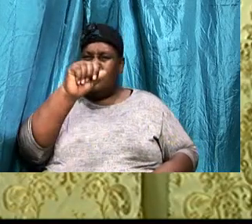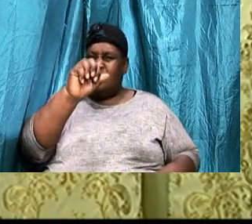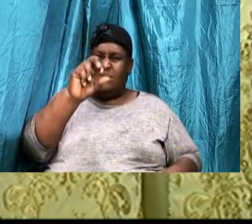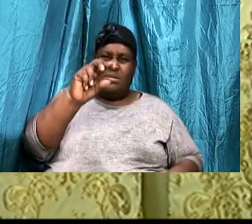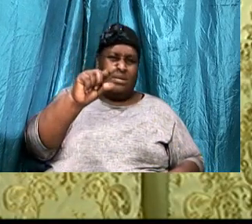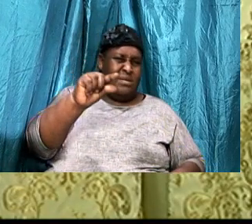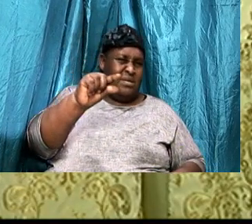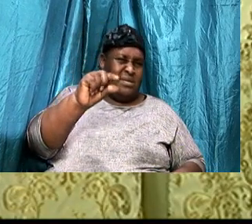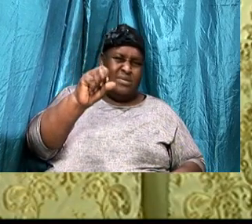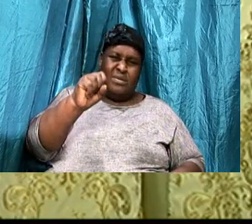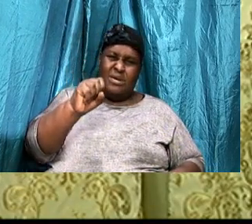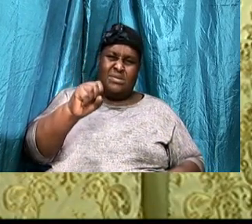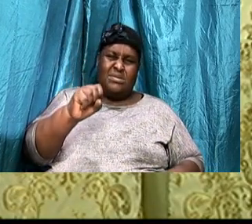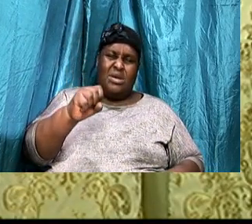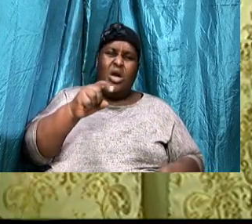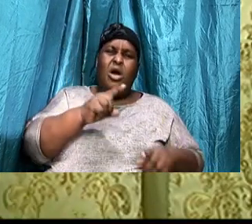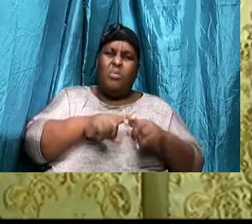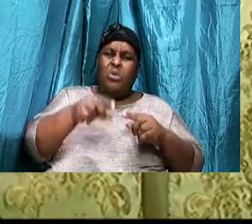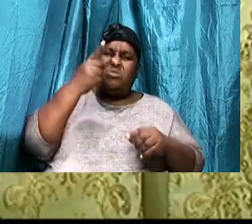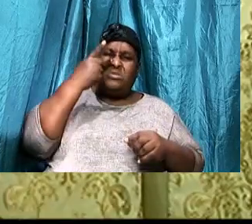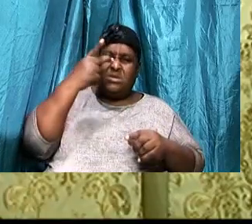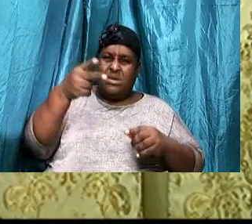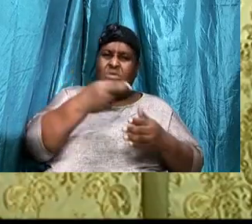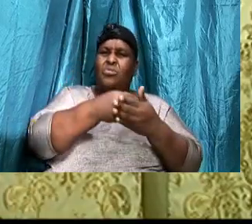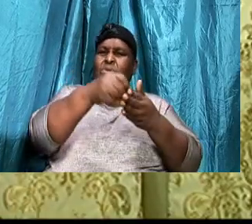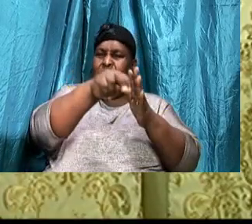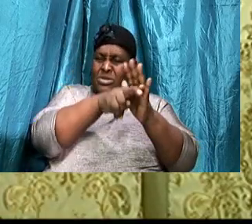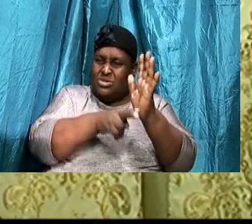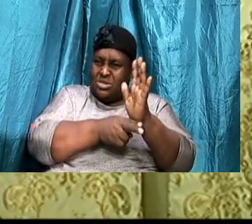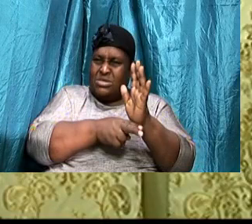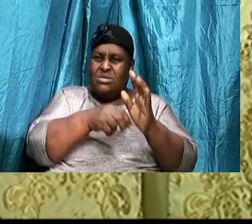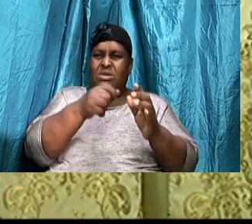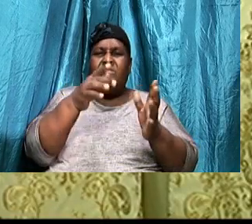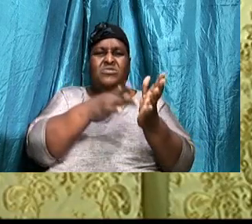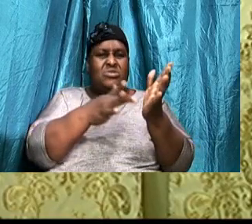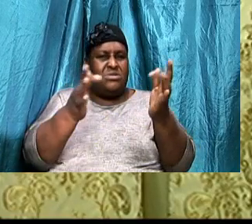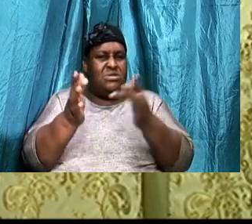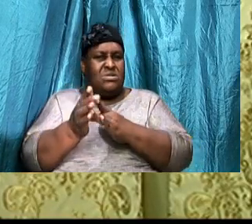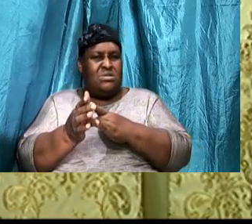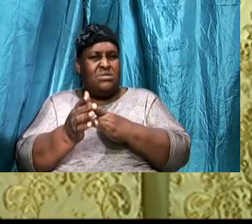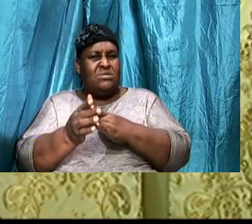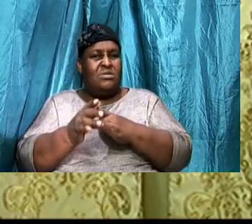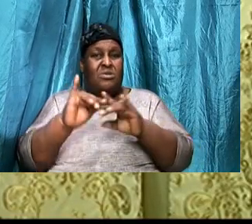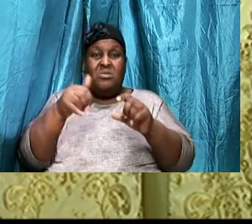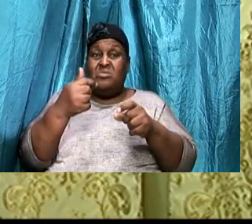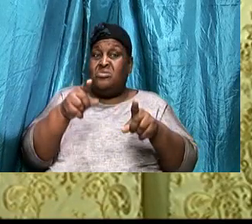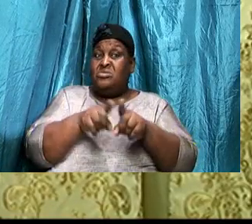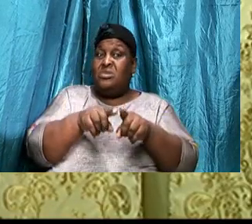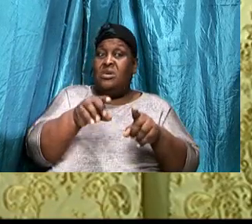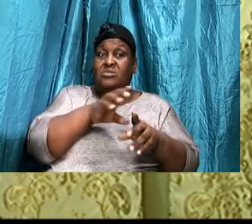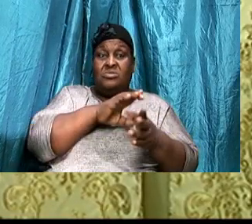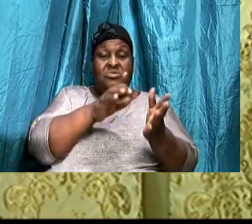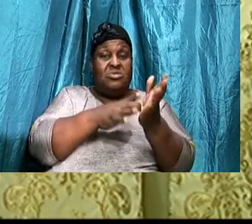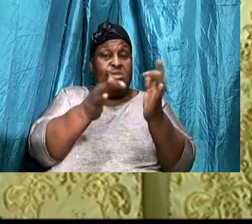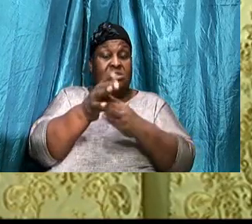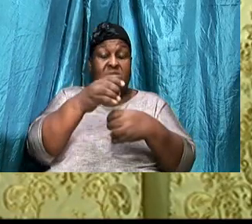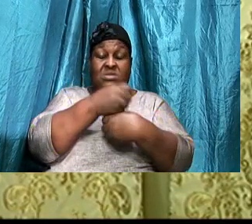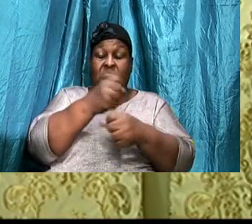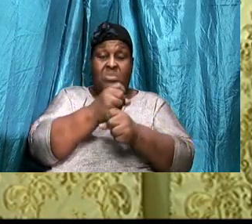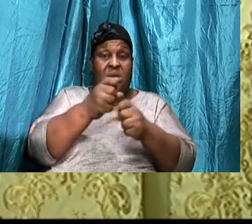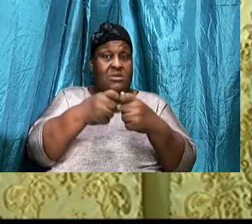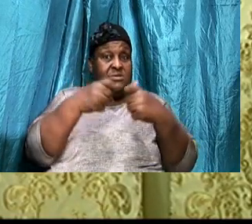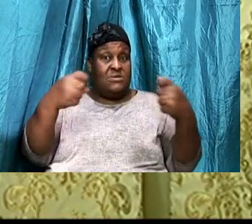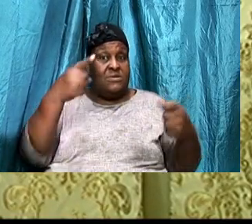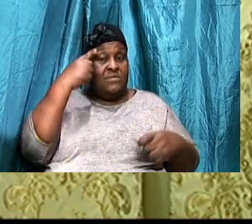Just as Christ, Was made sin, Listen to this, Just as Christ, Was made sin, For us,